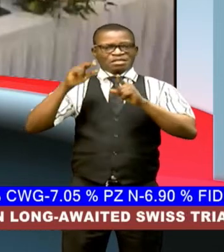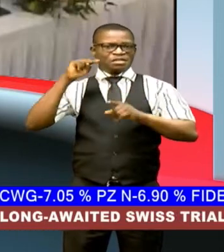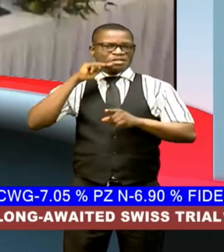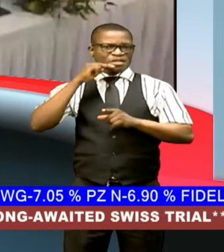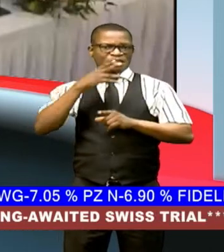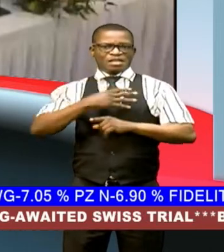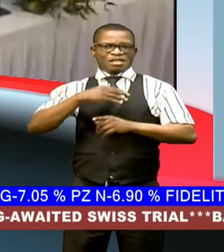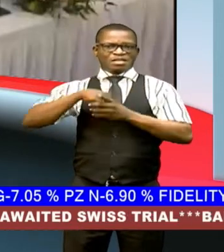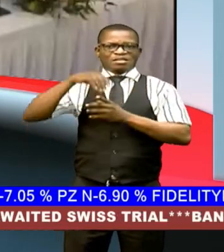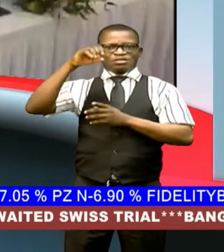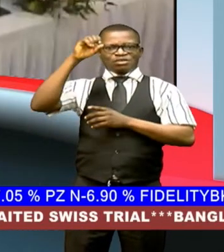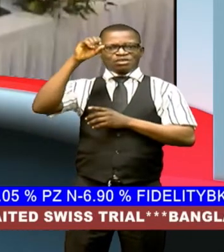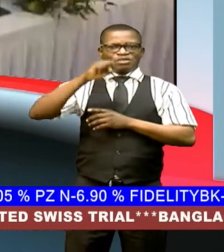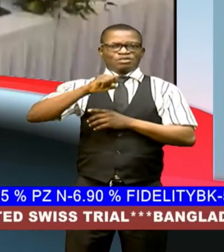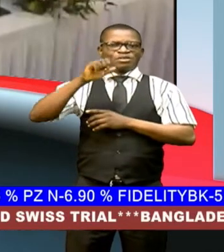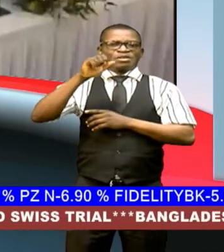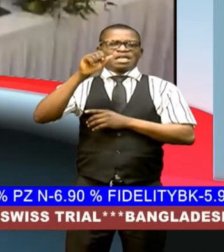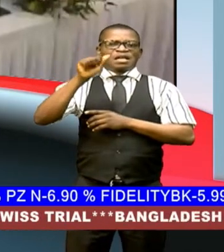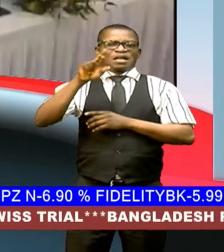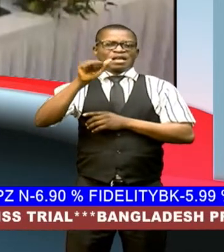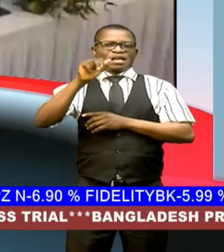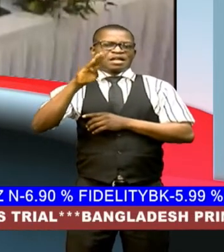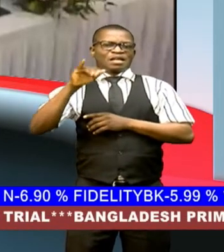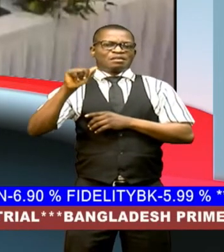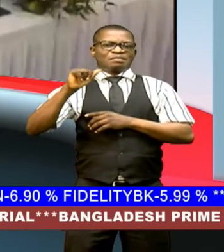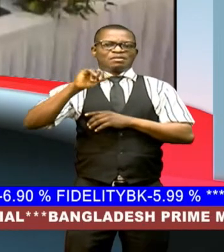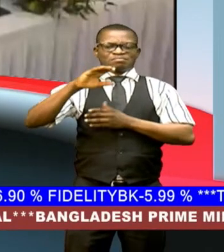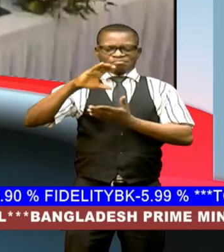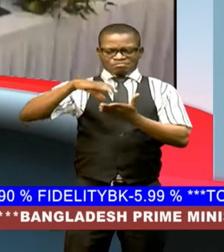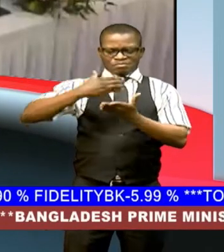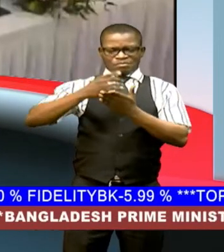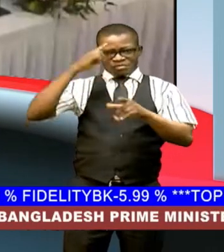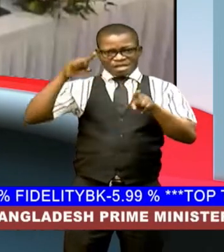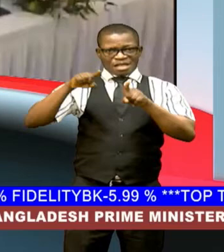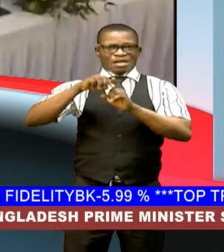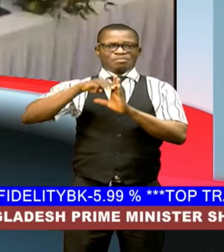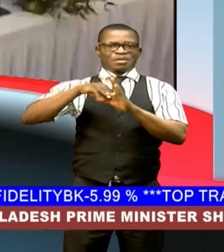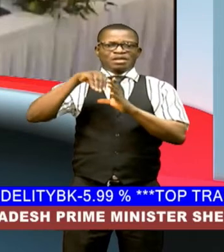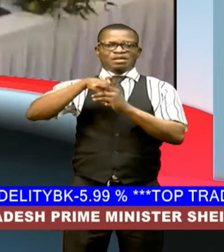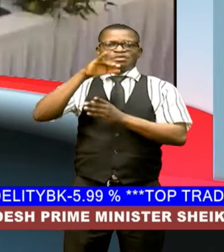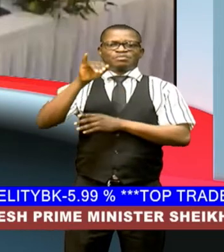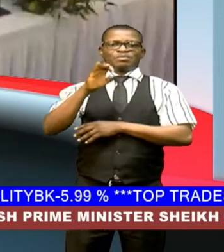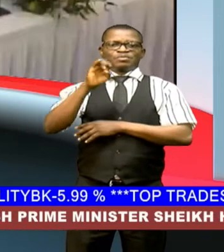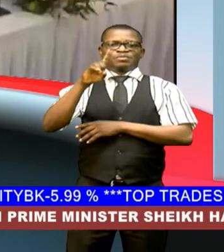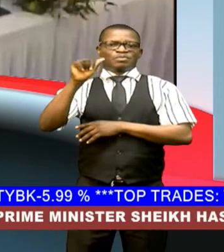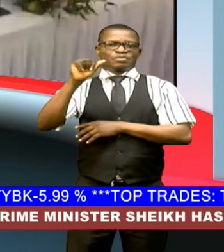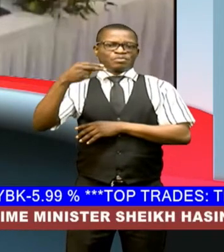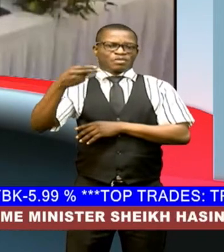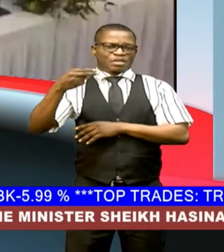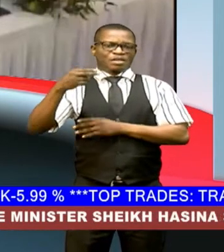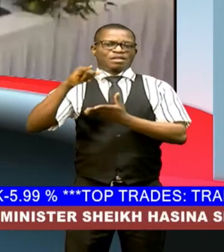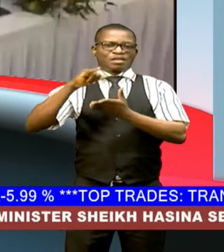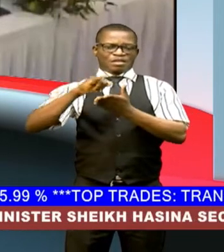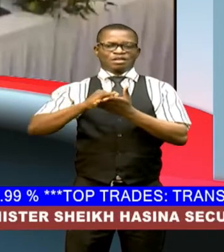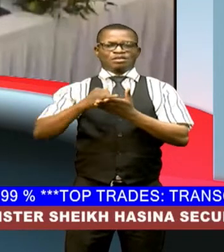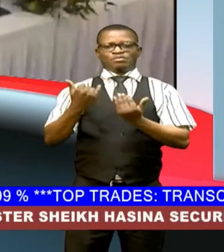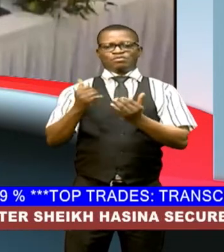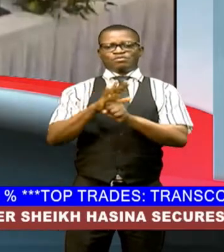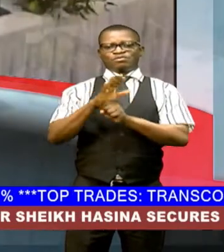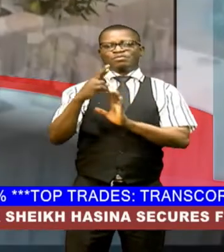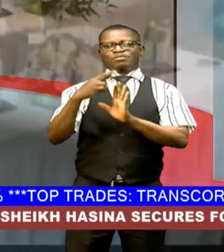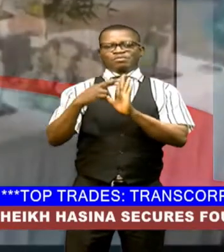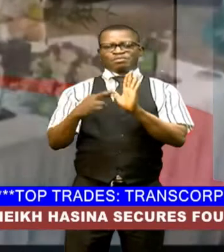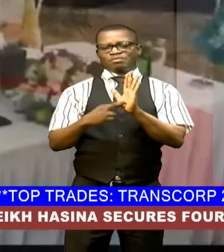arabia ratified the agreement for the 2024 hajj operations in jeddah saudi arabia garbat nataala reports